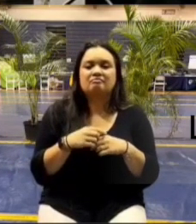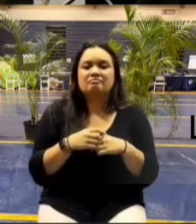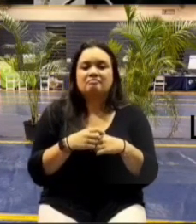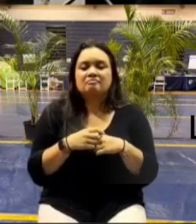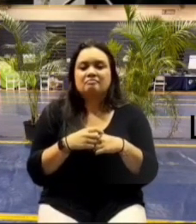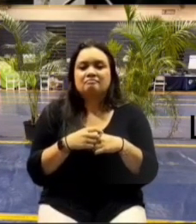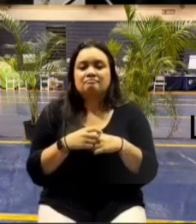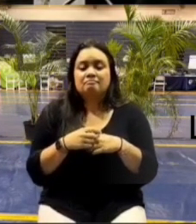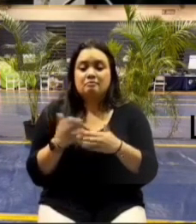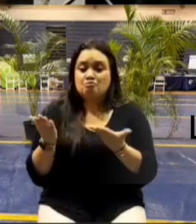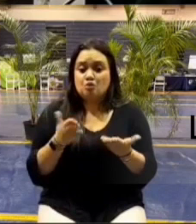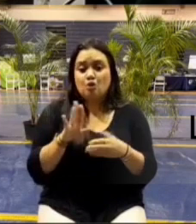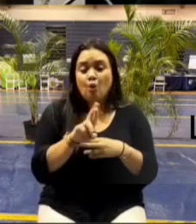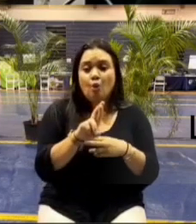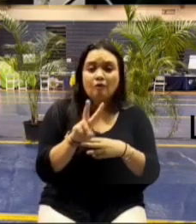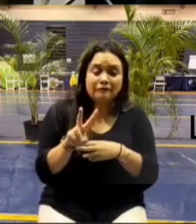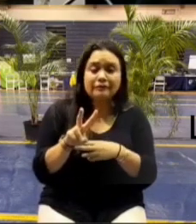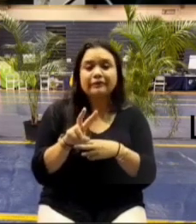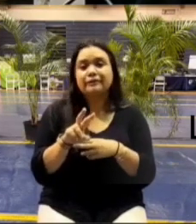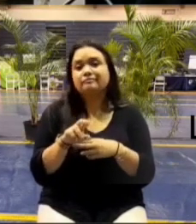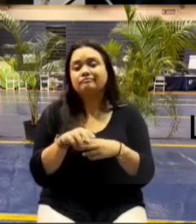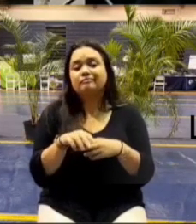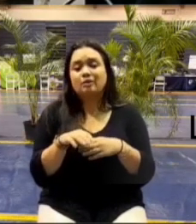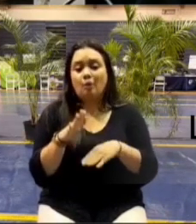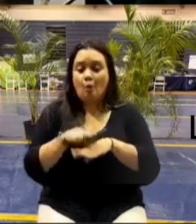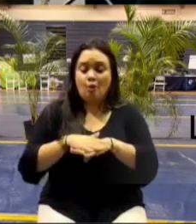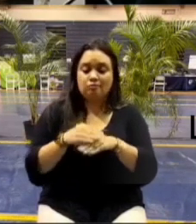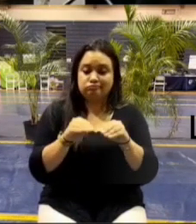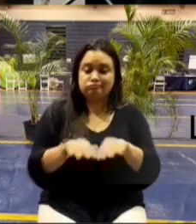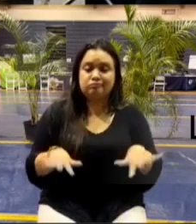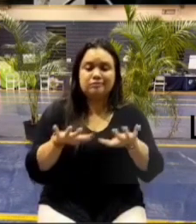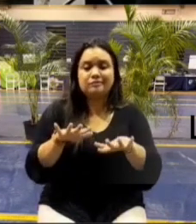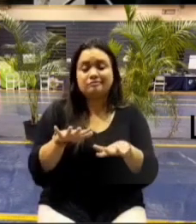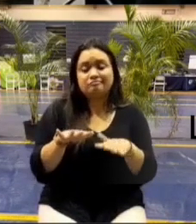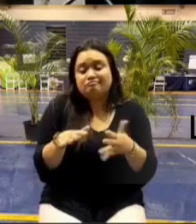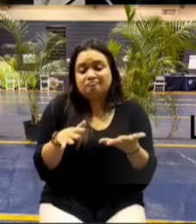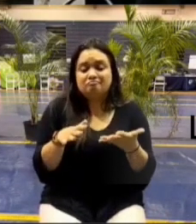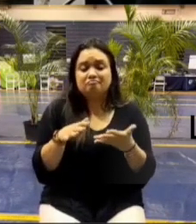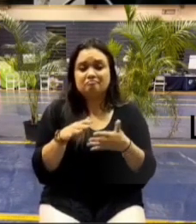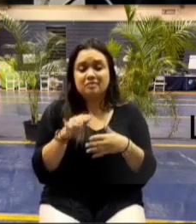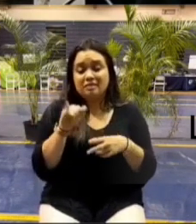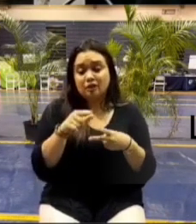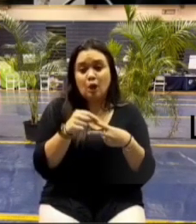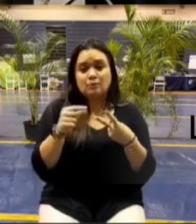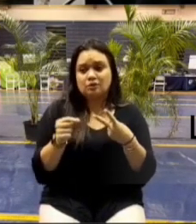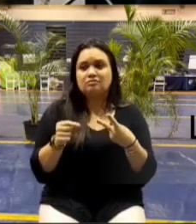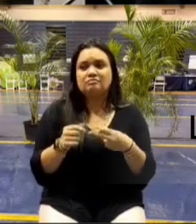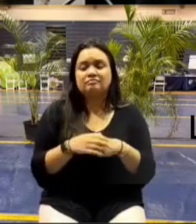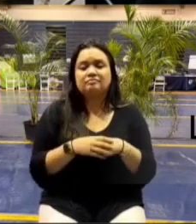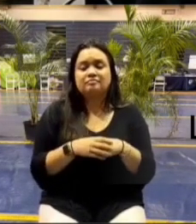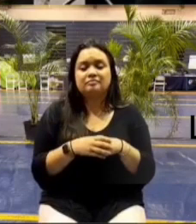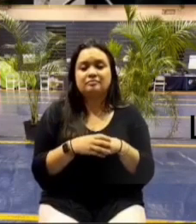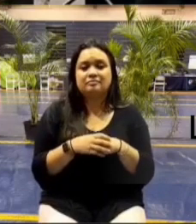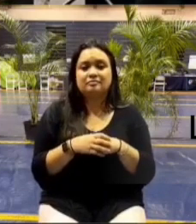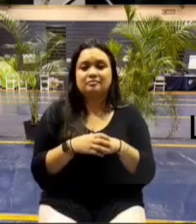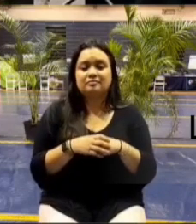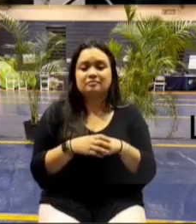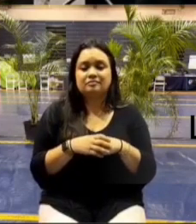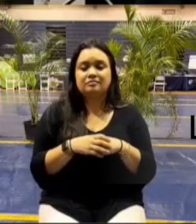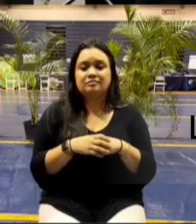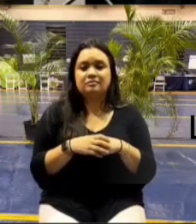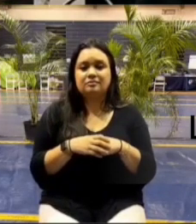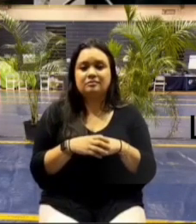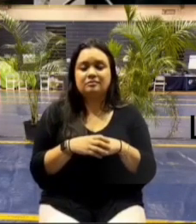property and that's not out of the question so again i think it's going to take some planning when we have the neighborhood